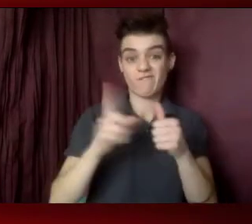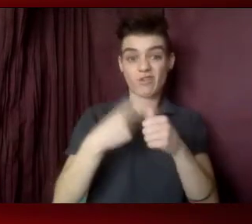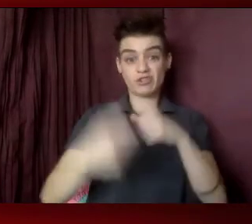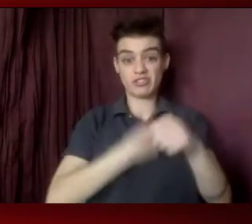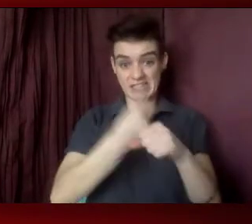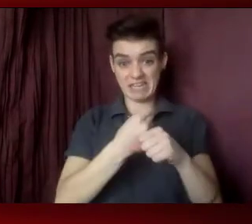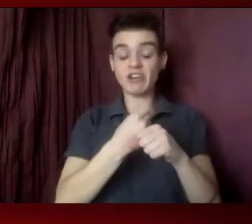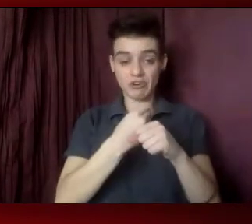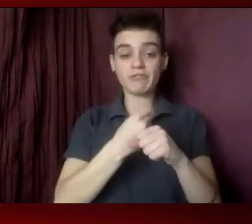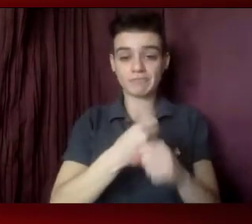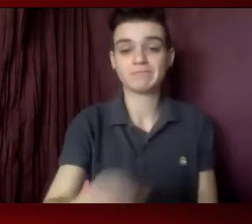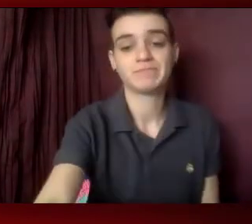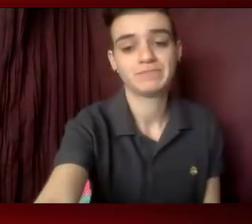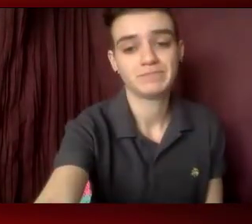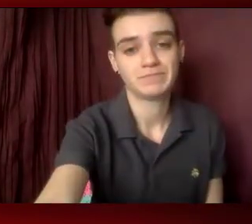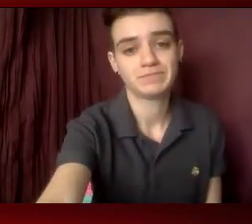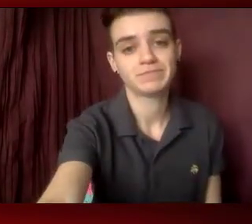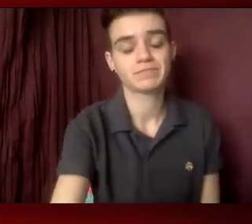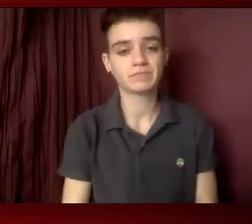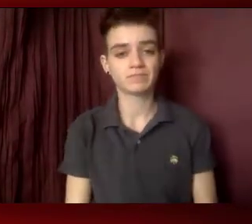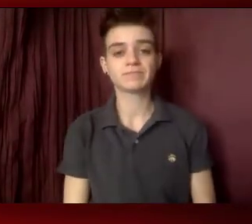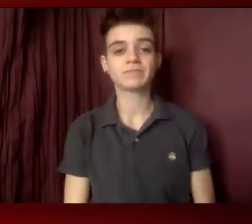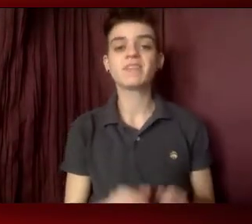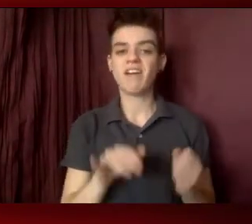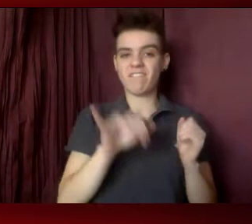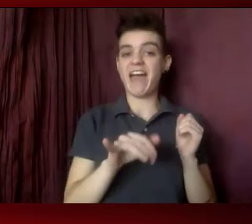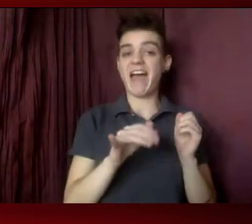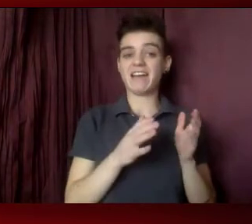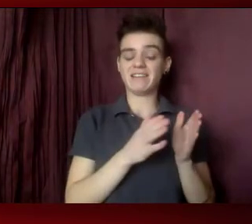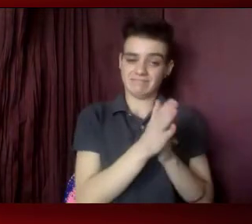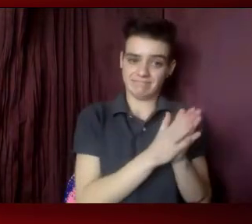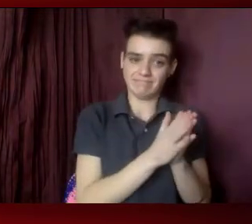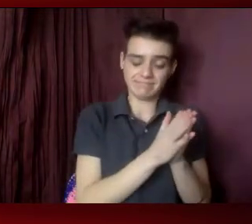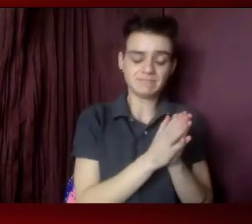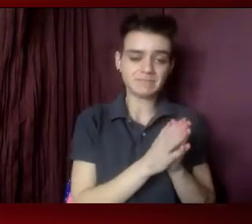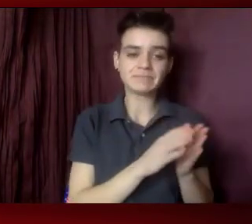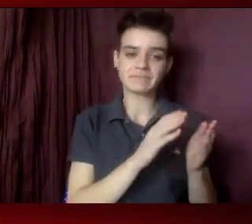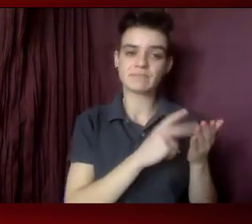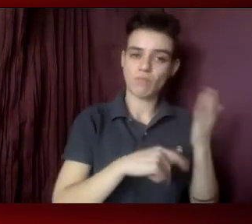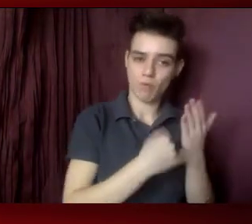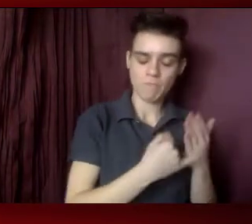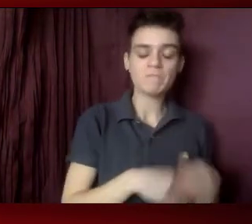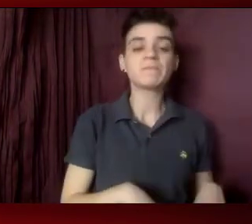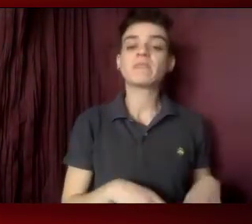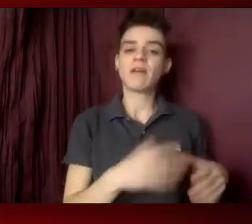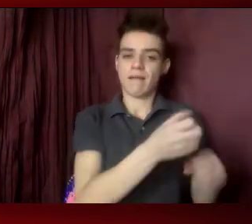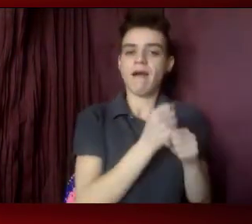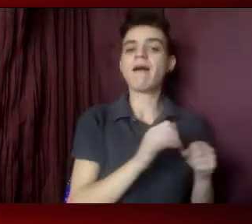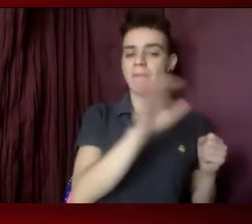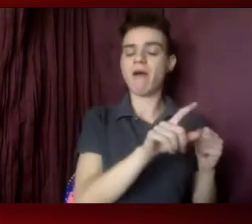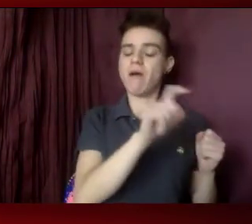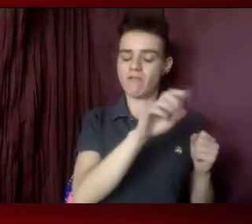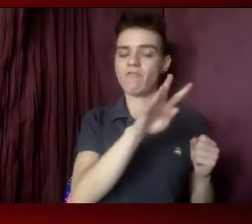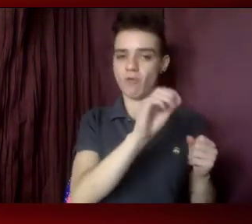HIV epidemic initiative, CDC received about $140 million. Year two,